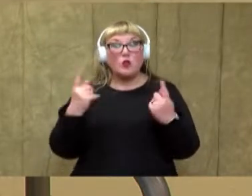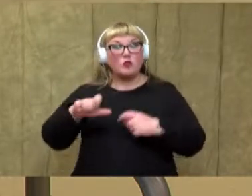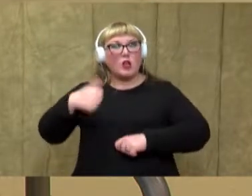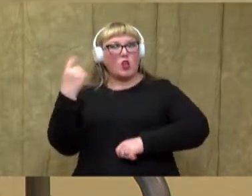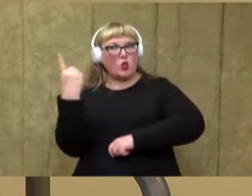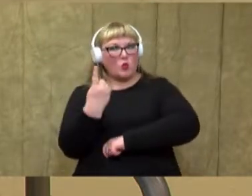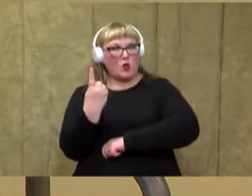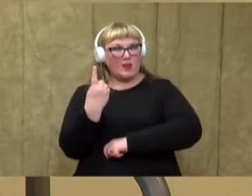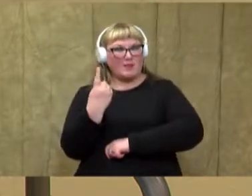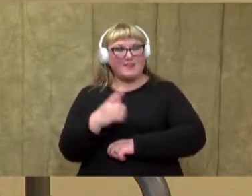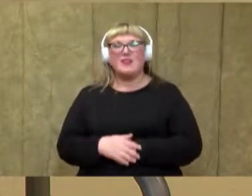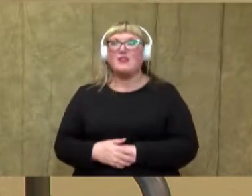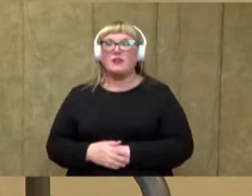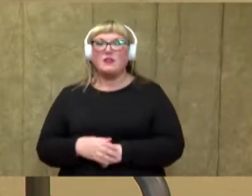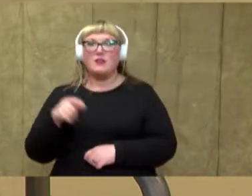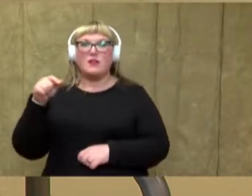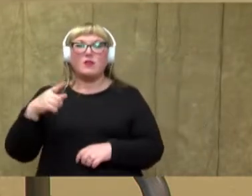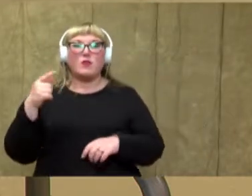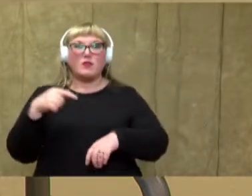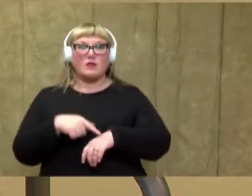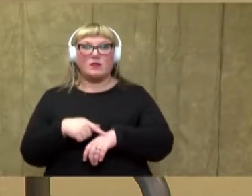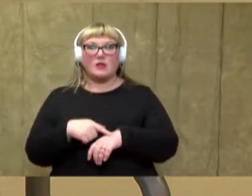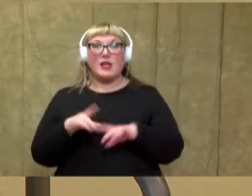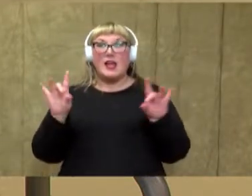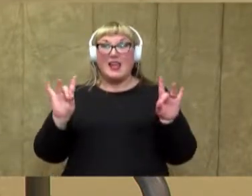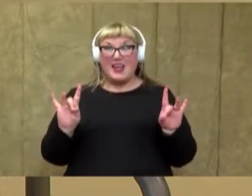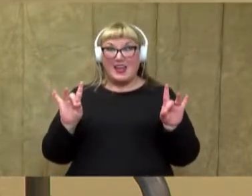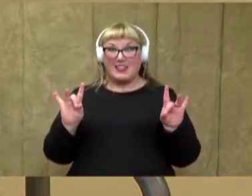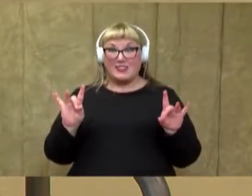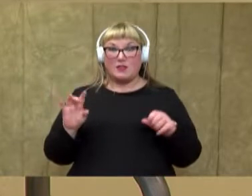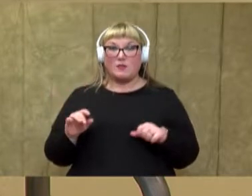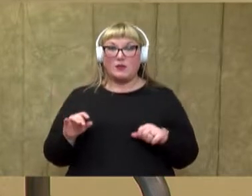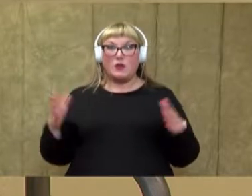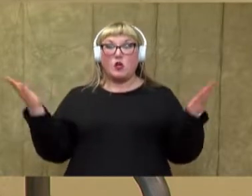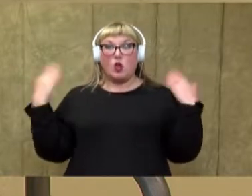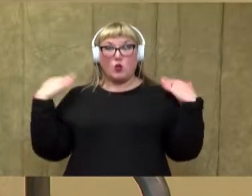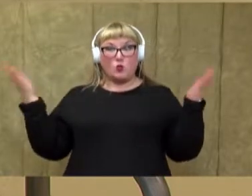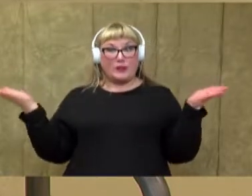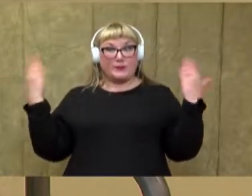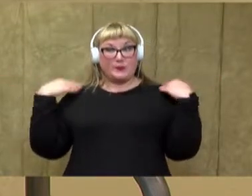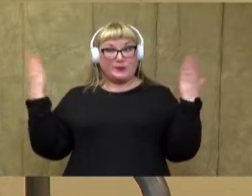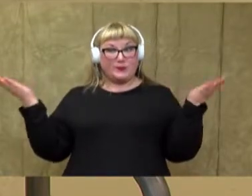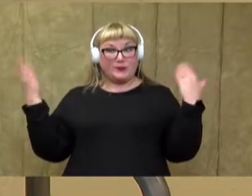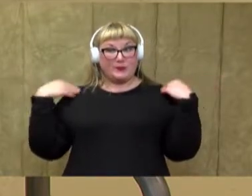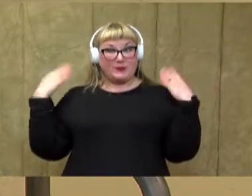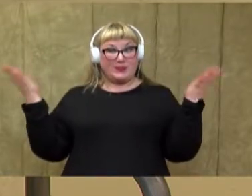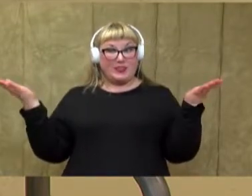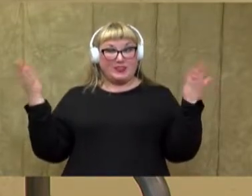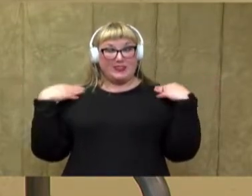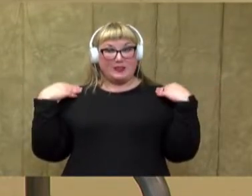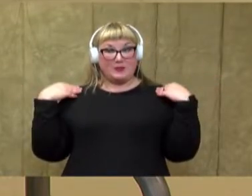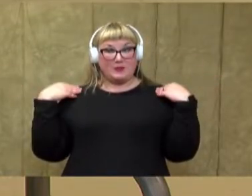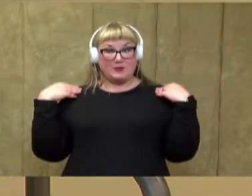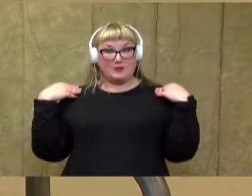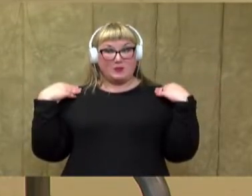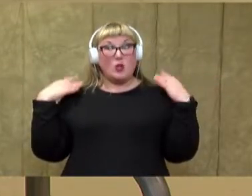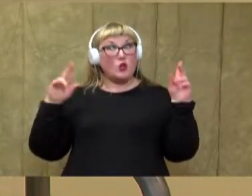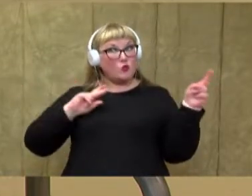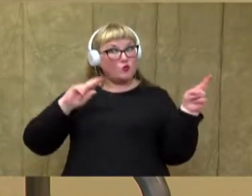another one. All right time let's do eight and we are going to tap our shoulders counting from eight. Are you ready?